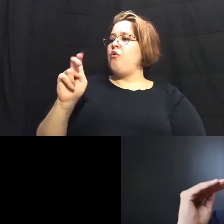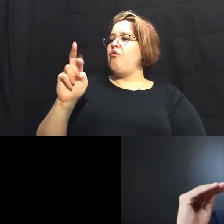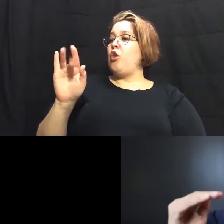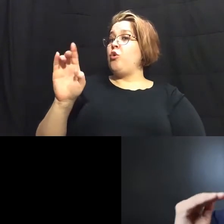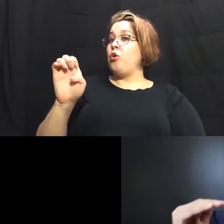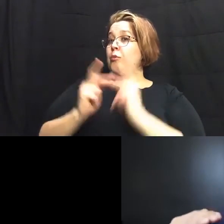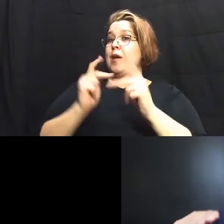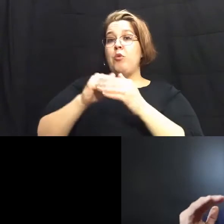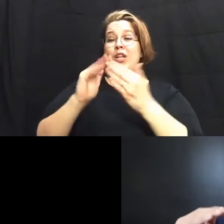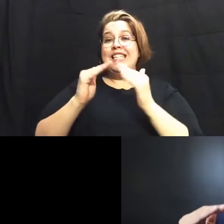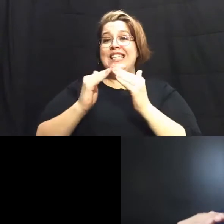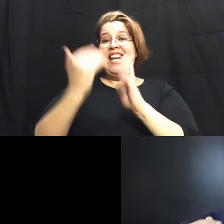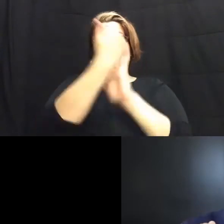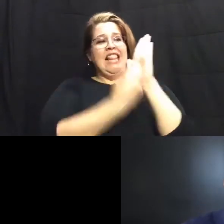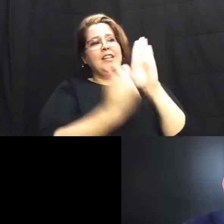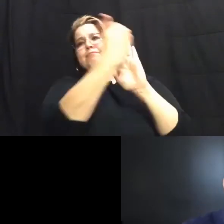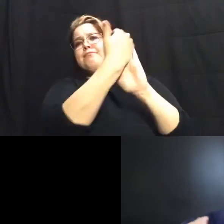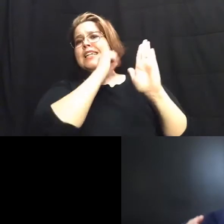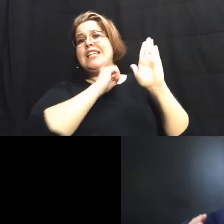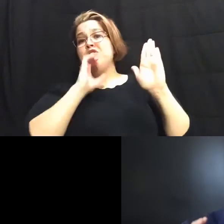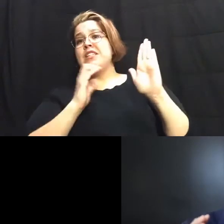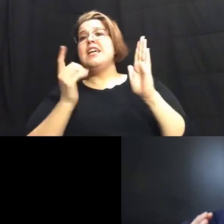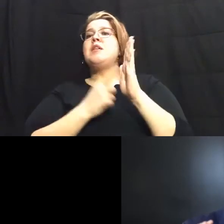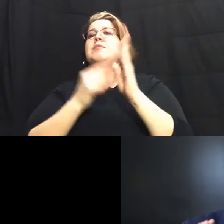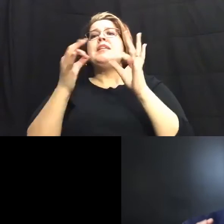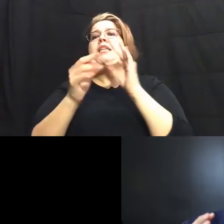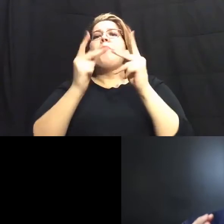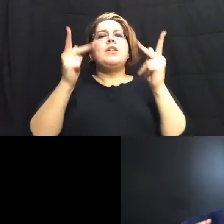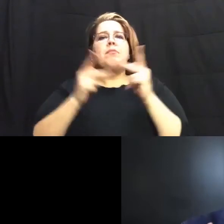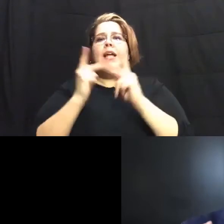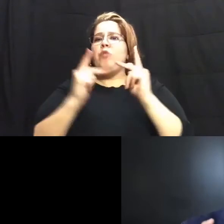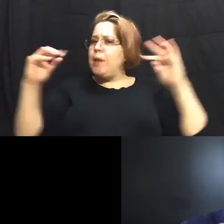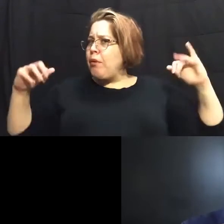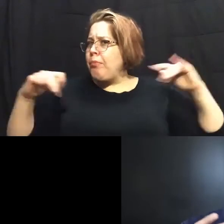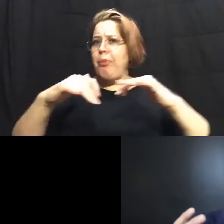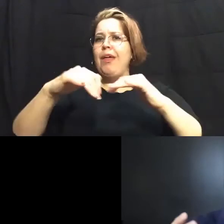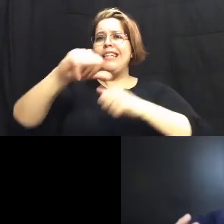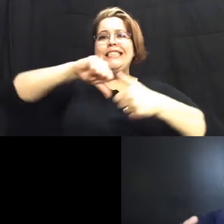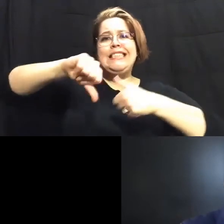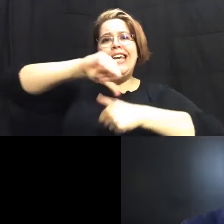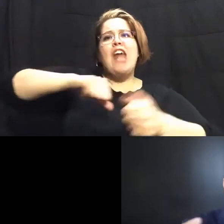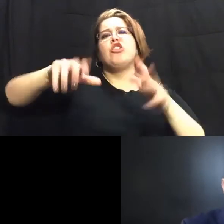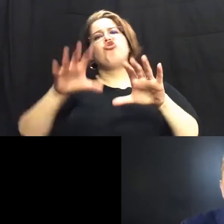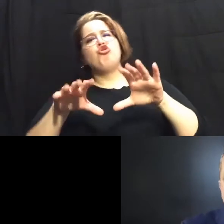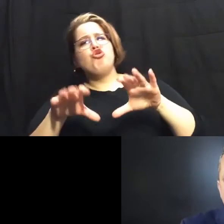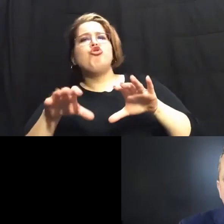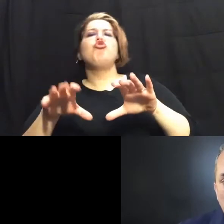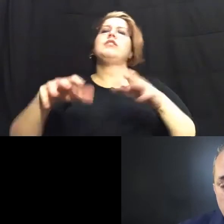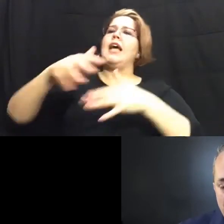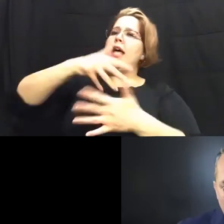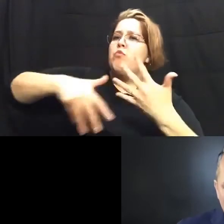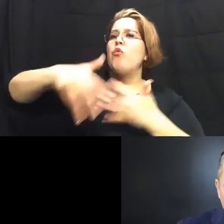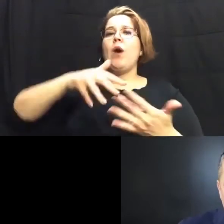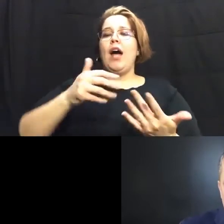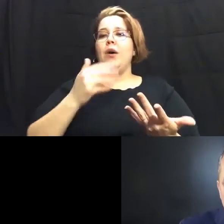always at the top of that list and sometimes it's as simple as a place for them to congregate to be together to interact and to move around and to remember